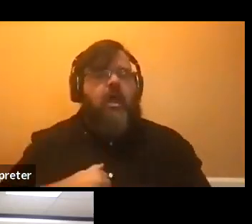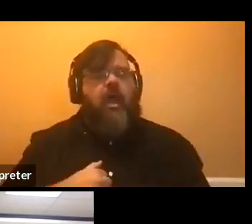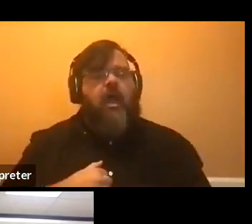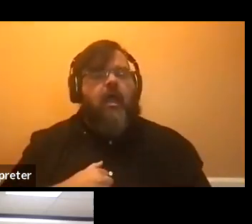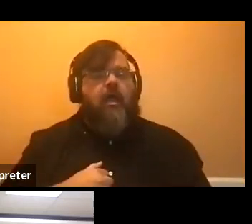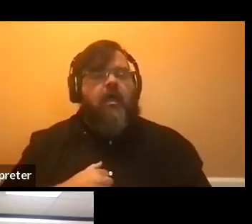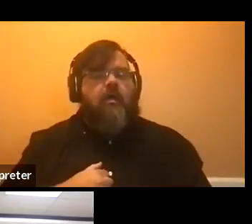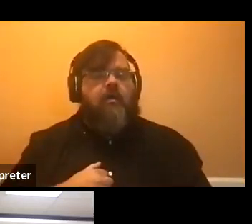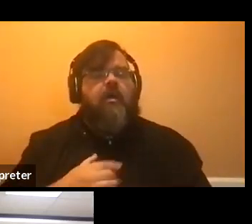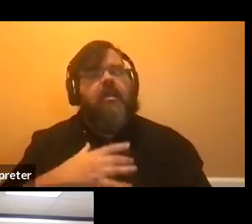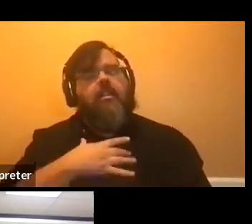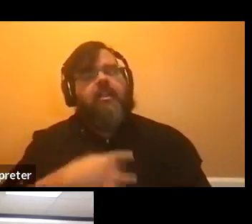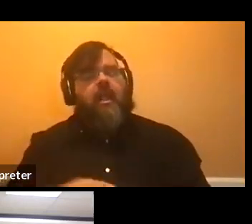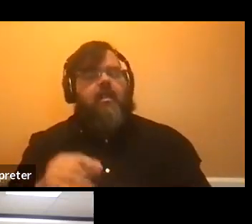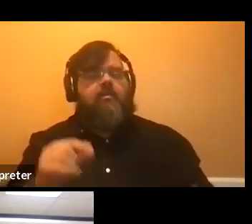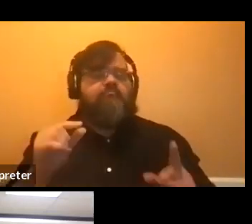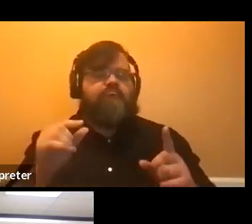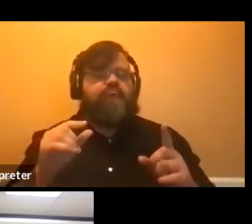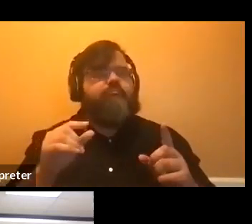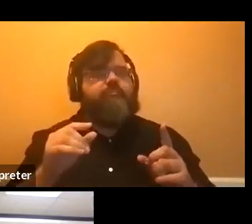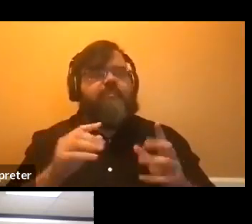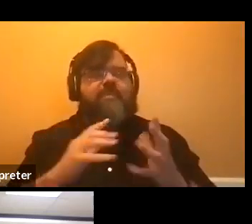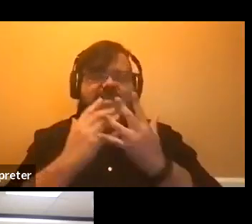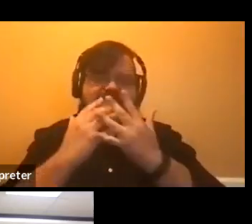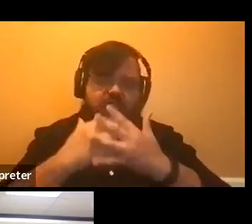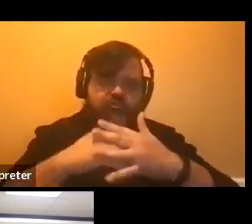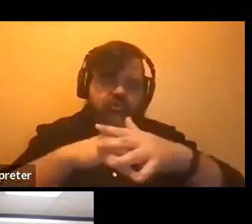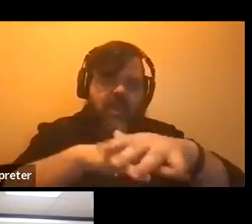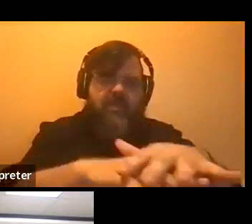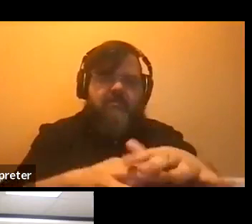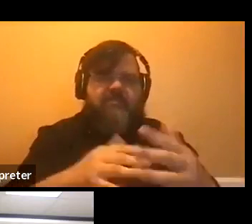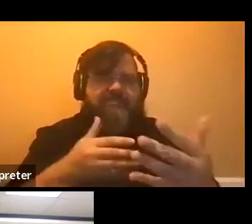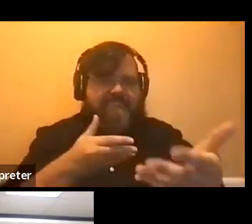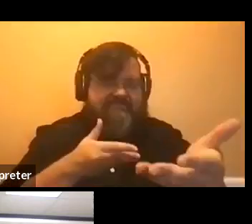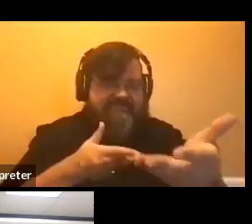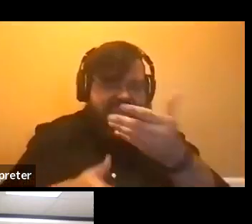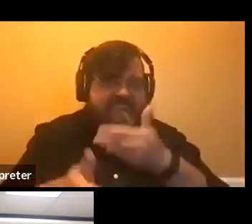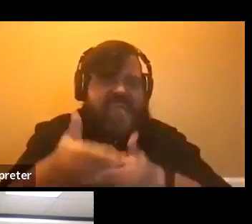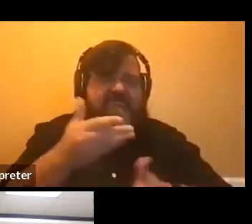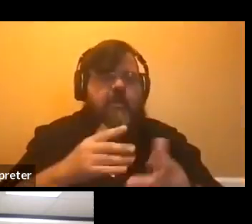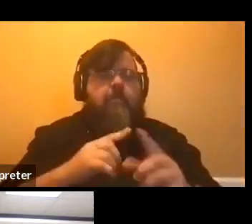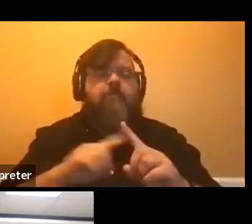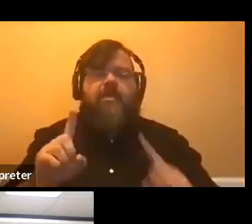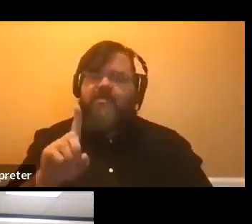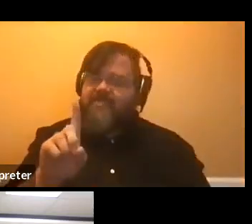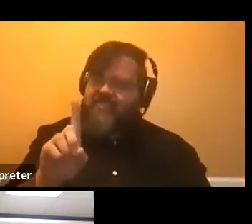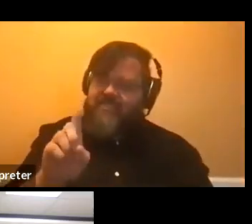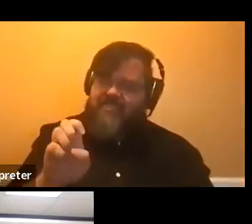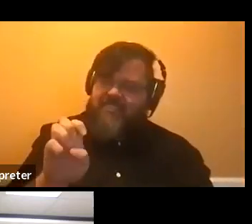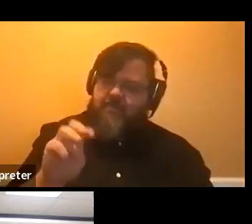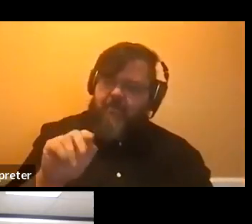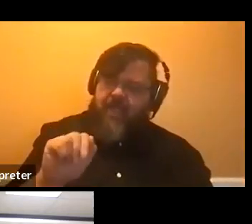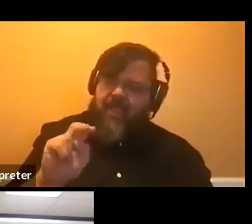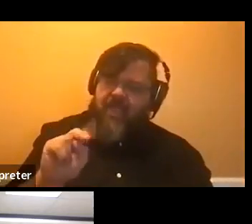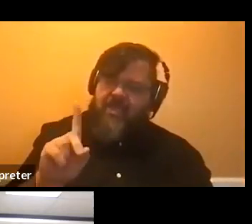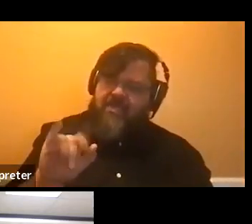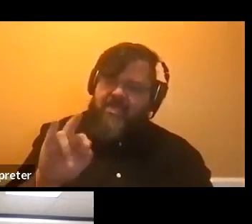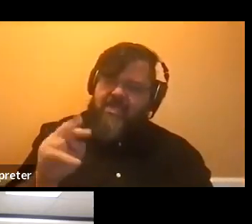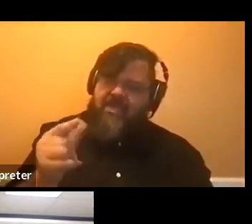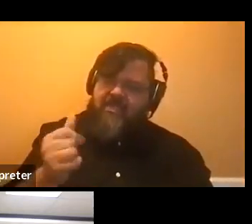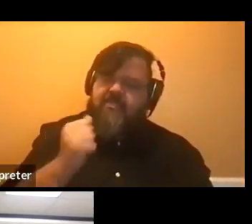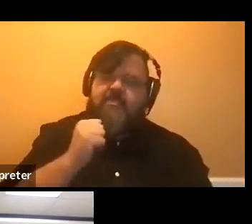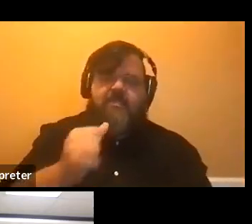integrated and more, you know, demanding in that way. But I even wouldn't use the word demanding. Like, I think the smaller